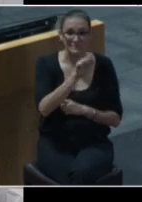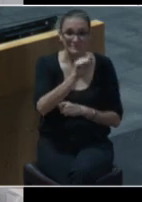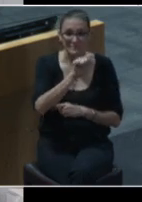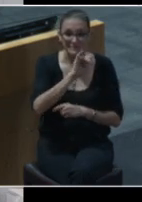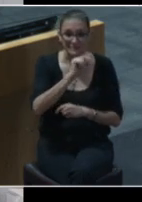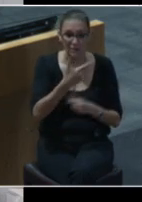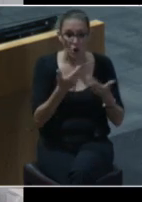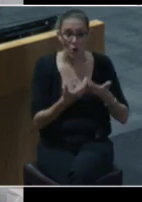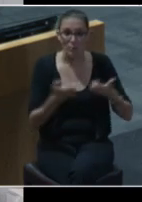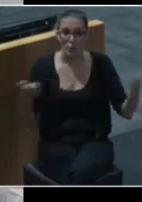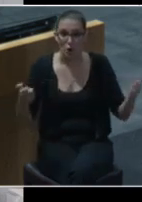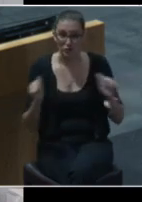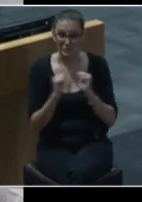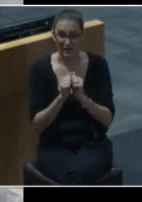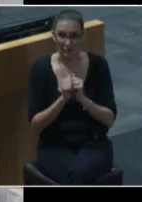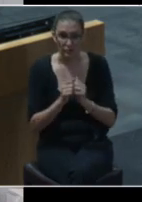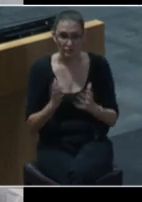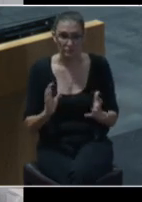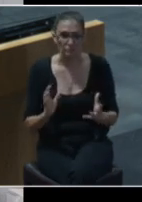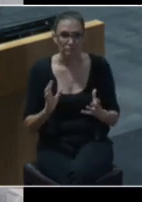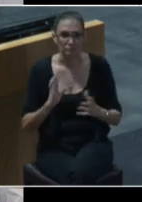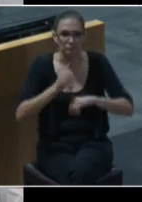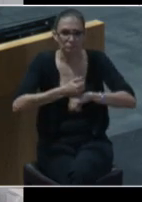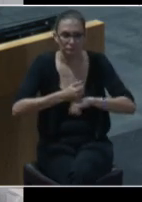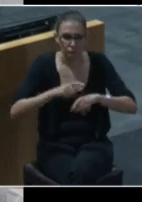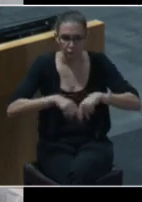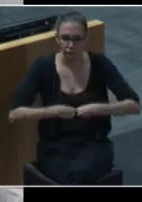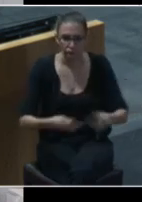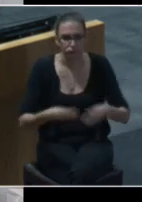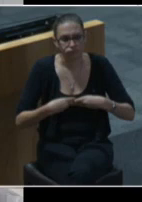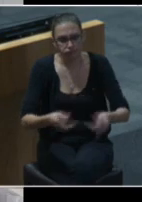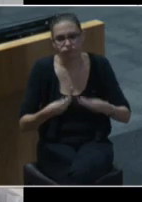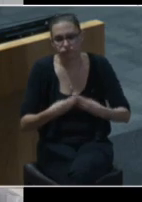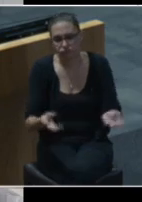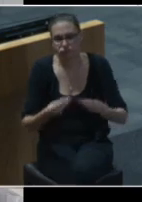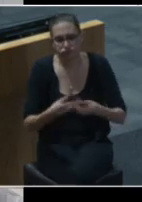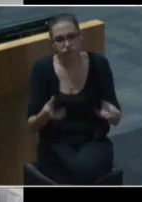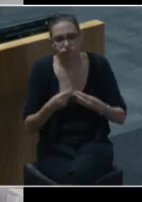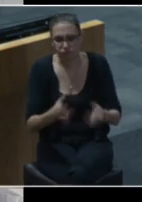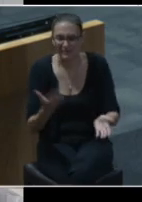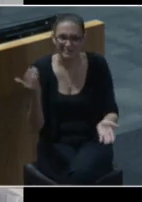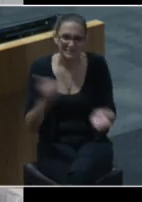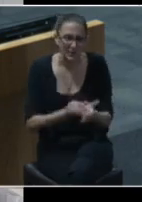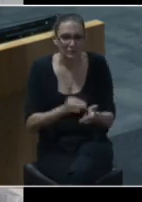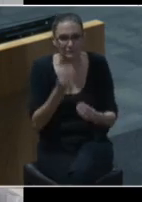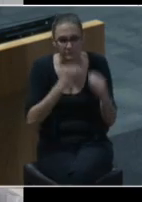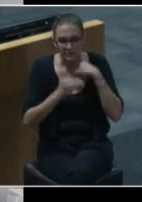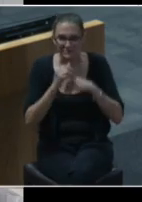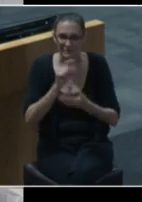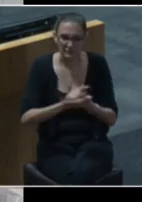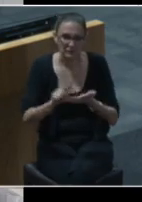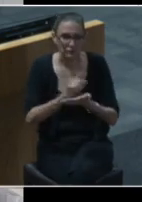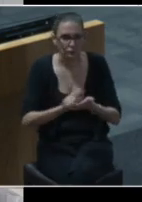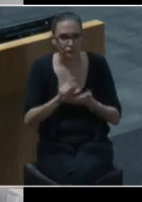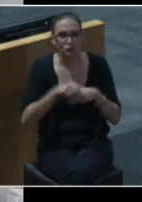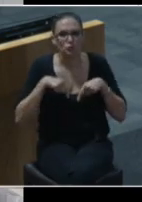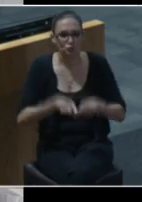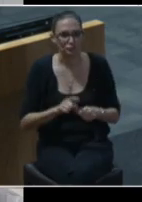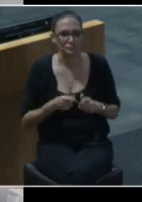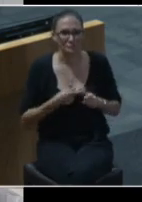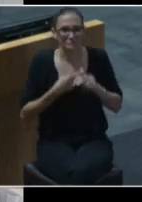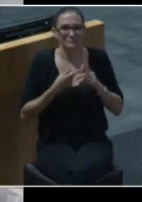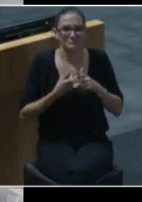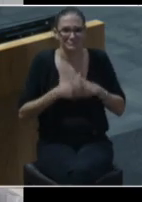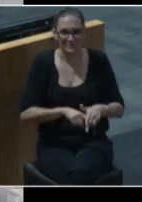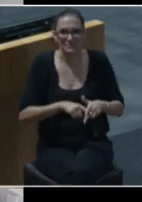distributing thousands of meals each week within a month of the initial stay-at-home orders to date